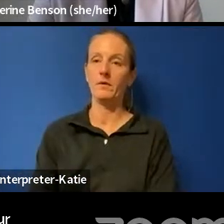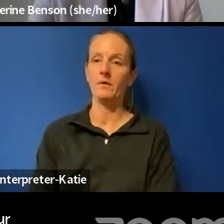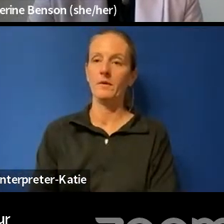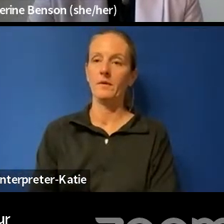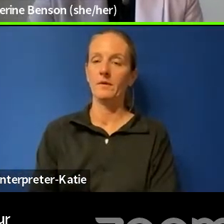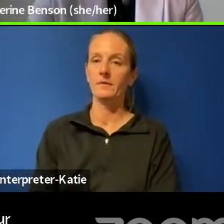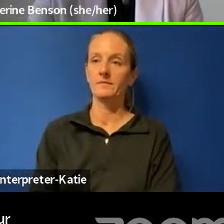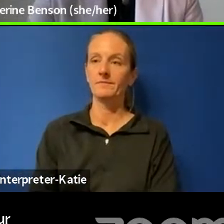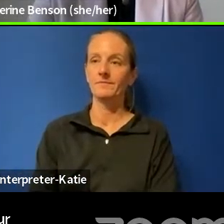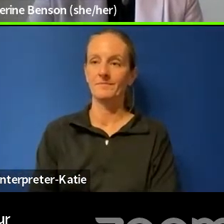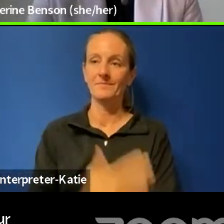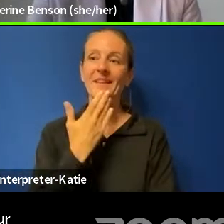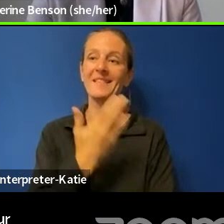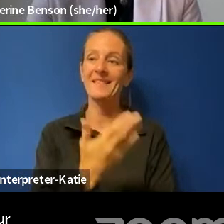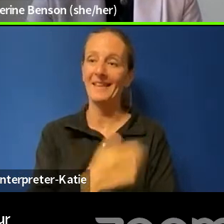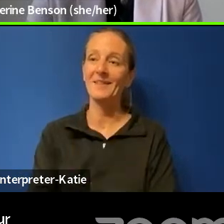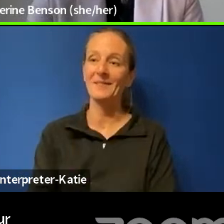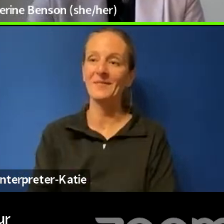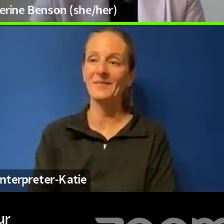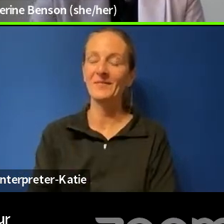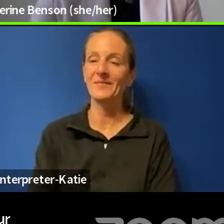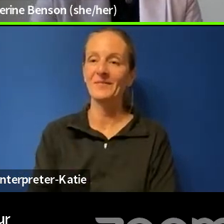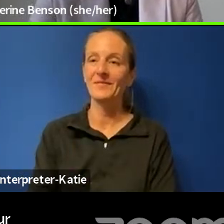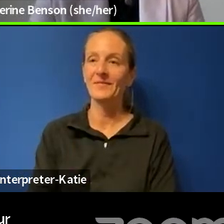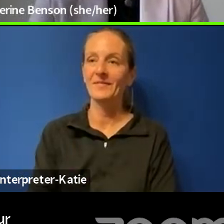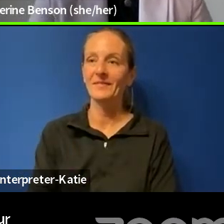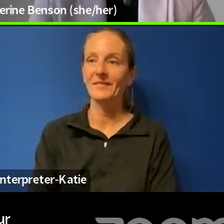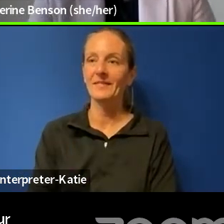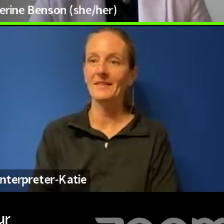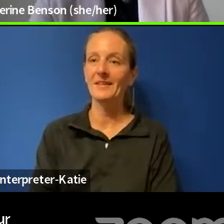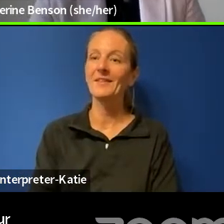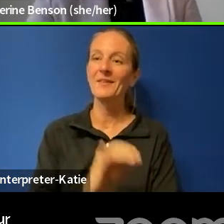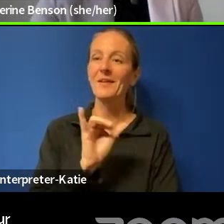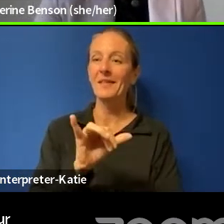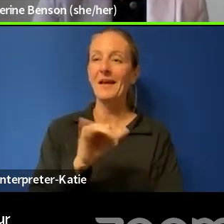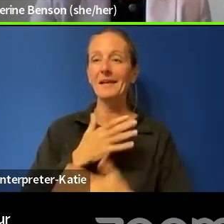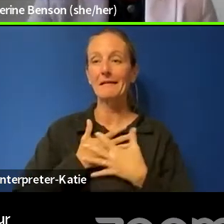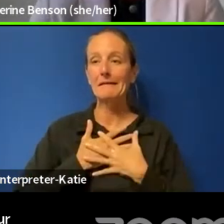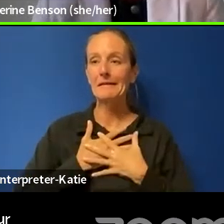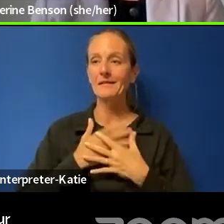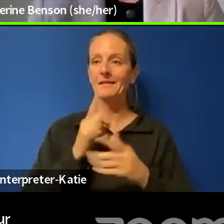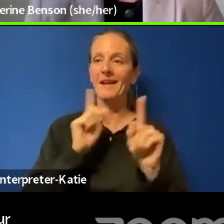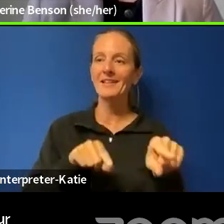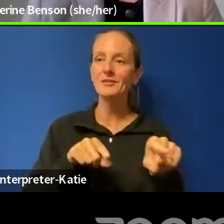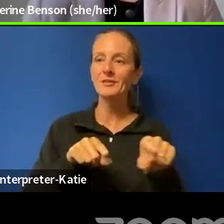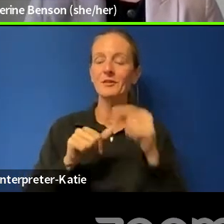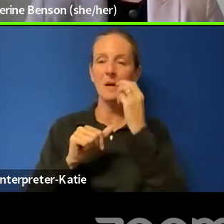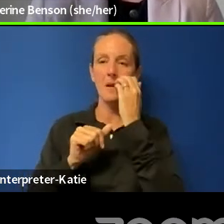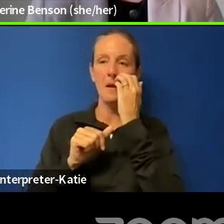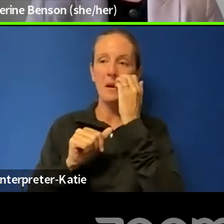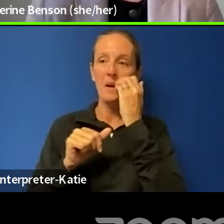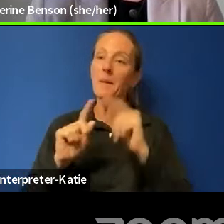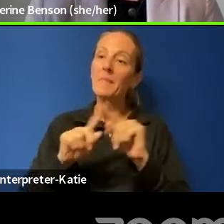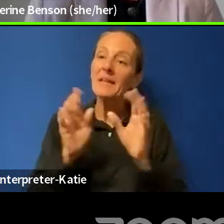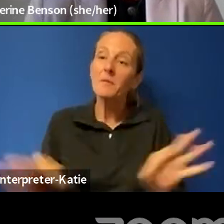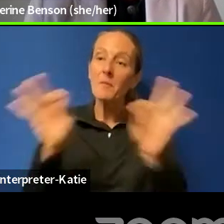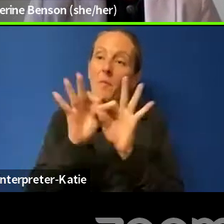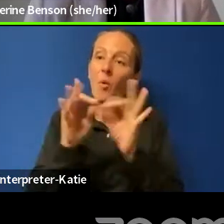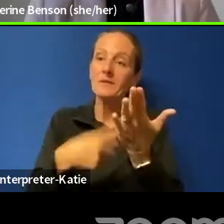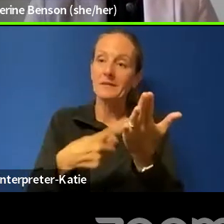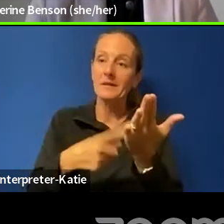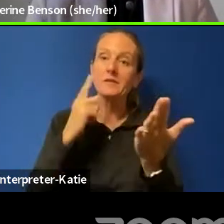Yeah. Thank you so much for that less than reassuring answer, but, um, you know, an important discussion for sure.